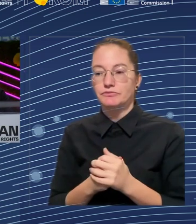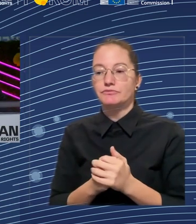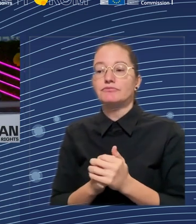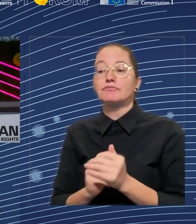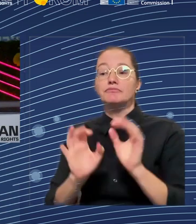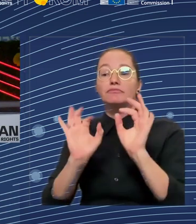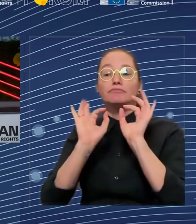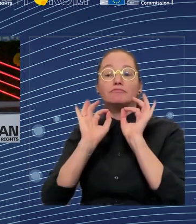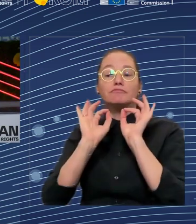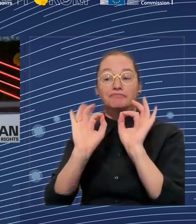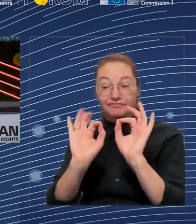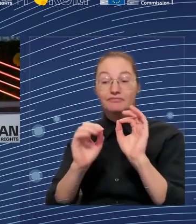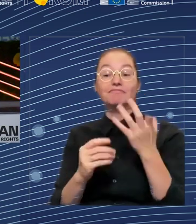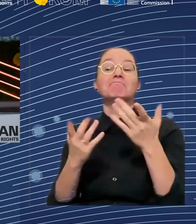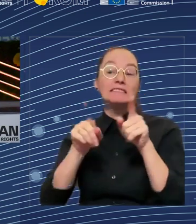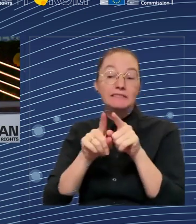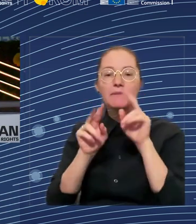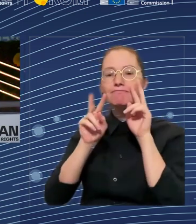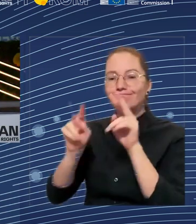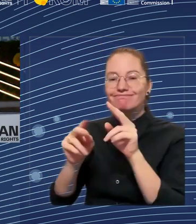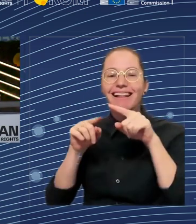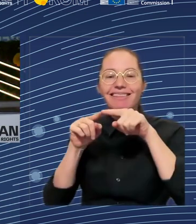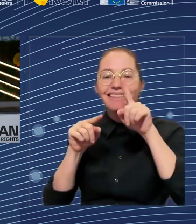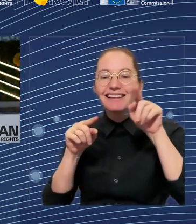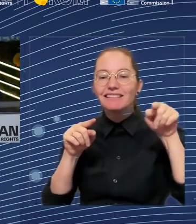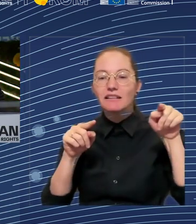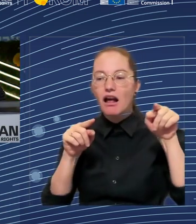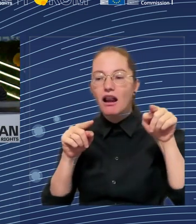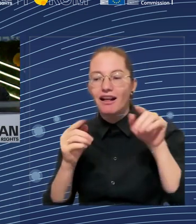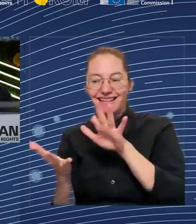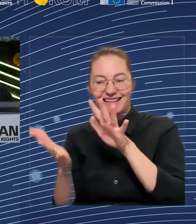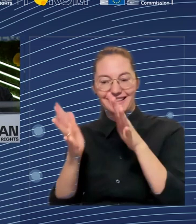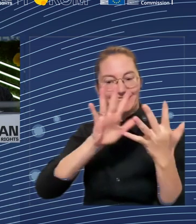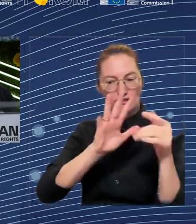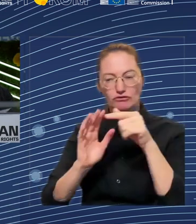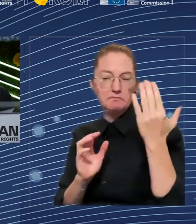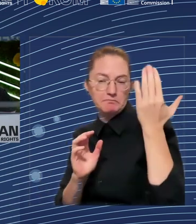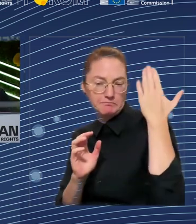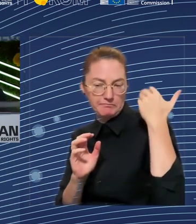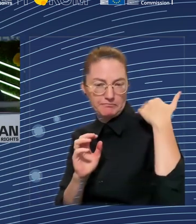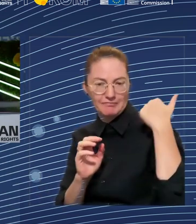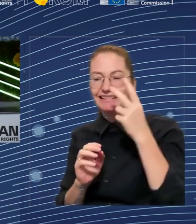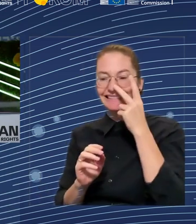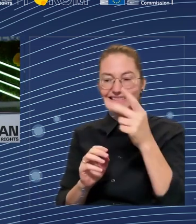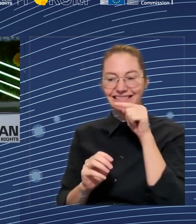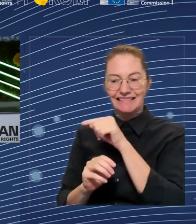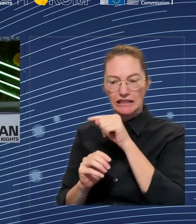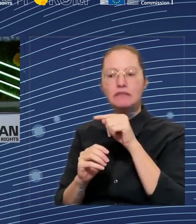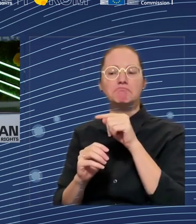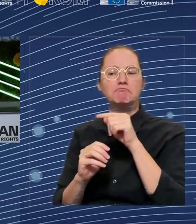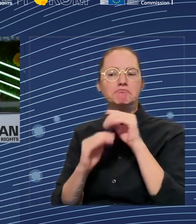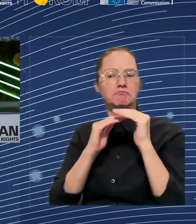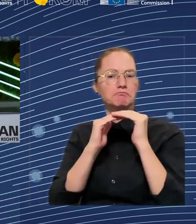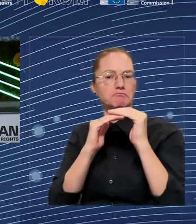the men. That's, of course, one of our issues. And we can expect that this kind of increase will continue. And